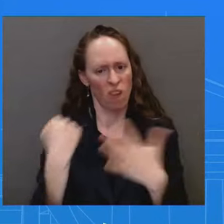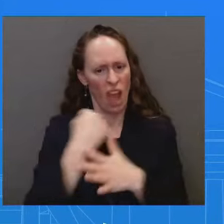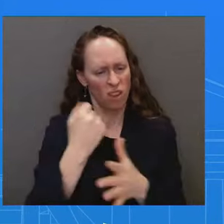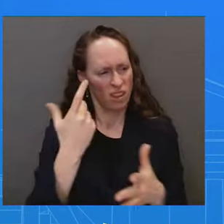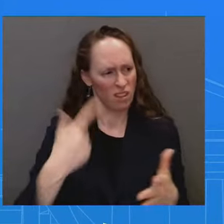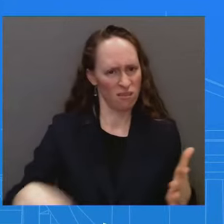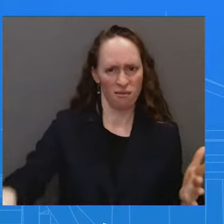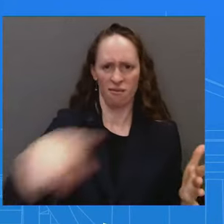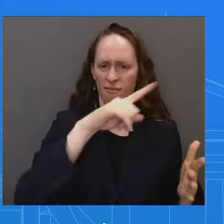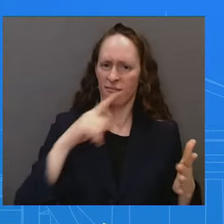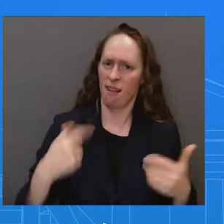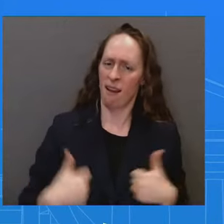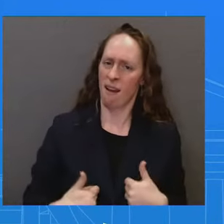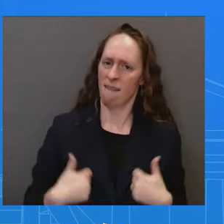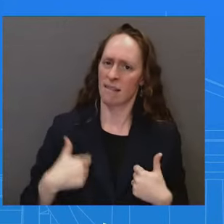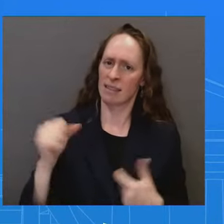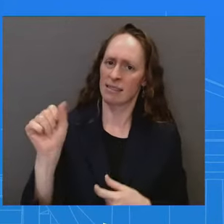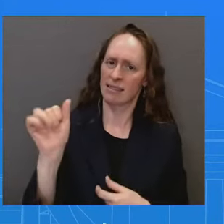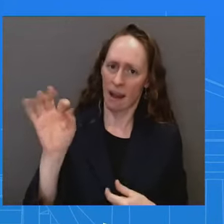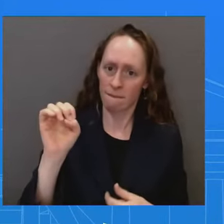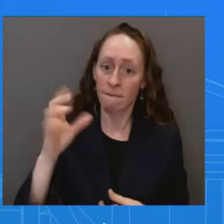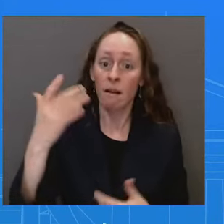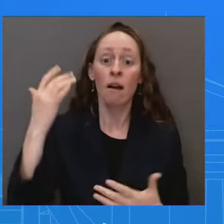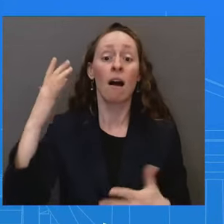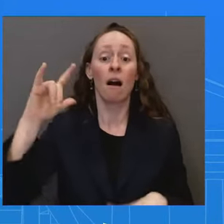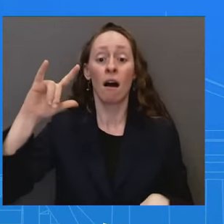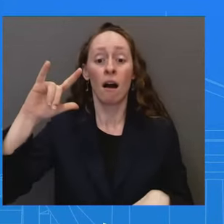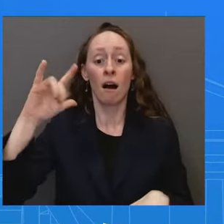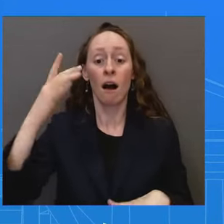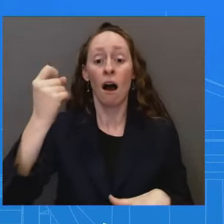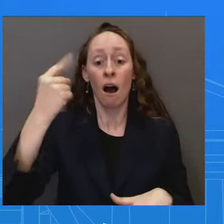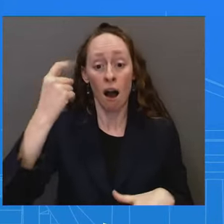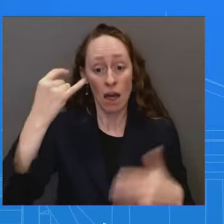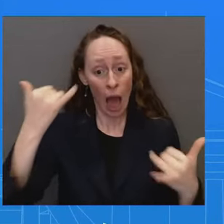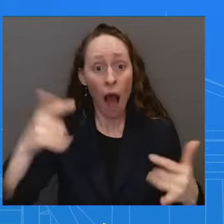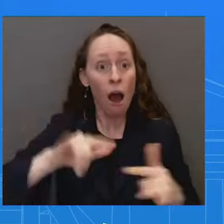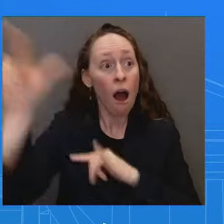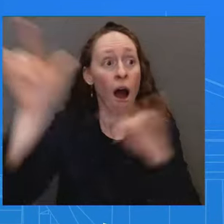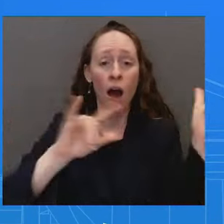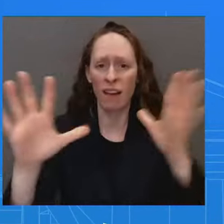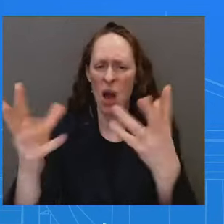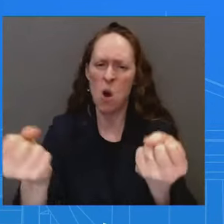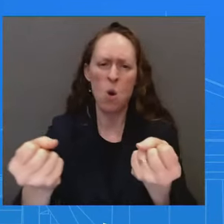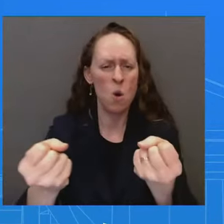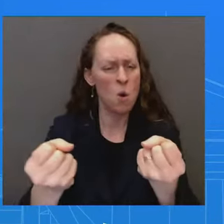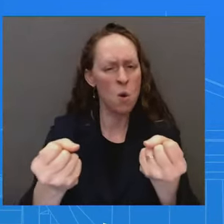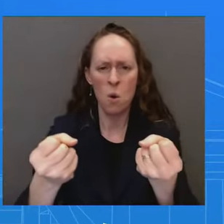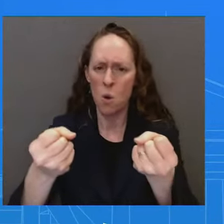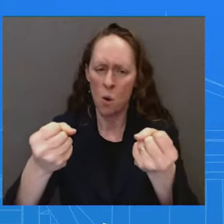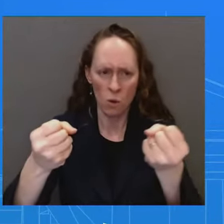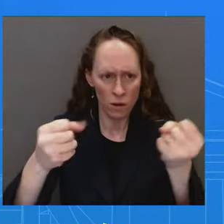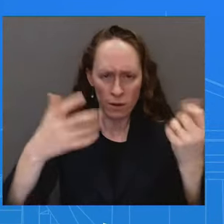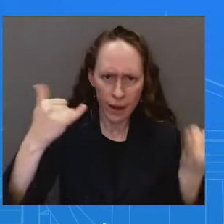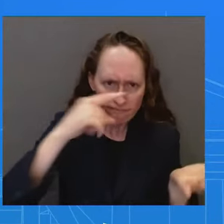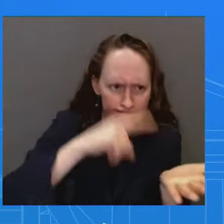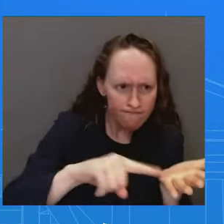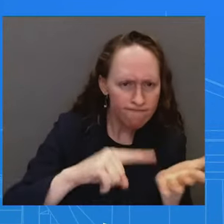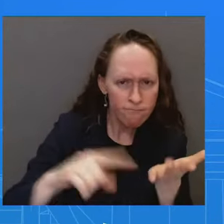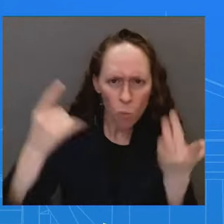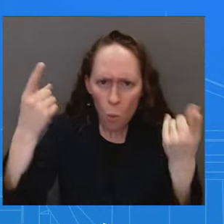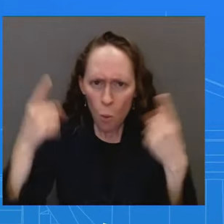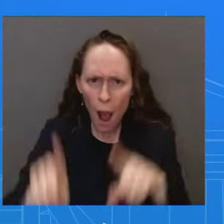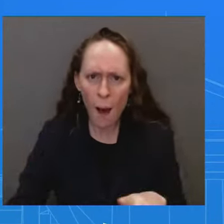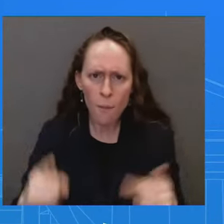remain grounded until operators completely, complete enhanced inspections. The FAA will continue to support the National Transportation